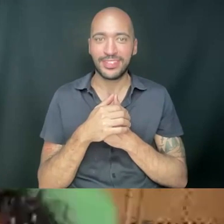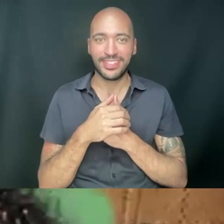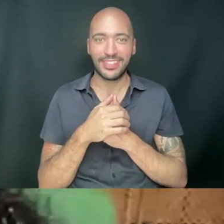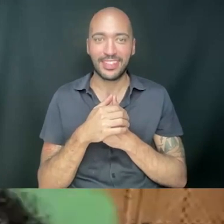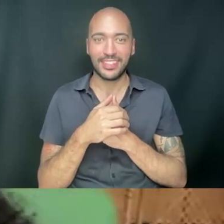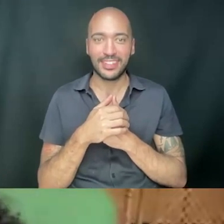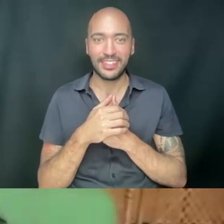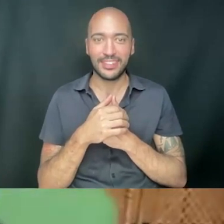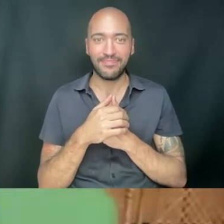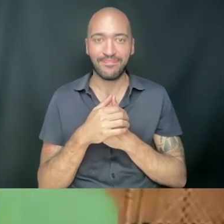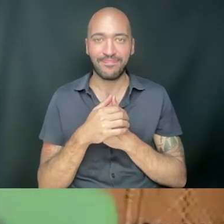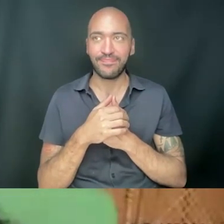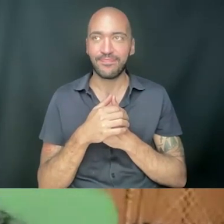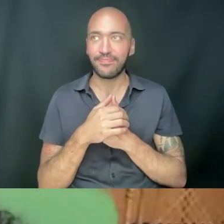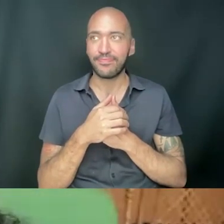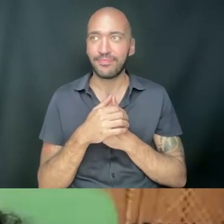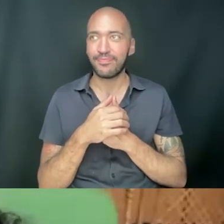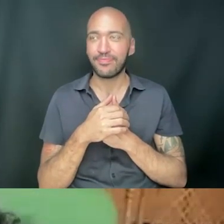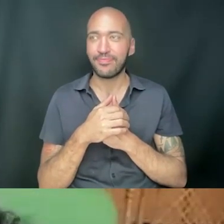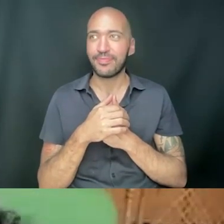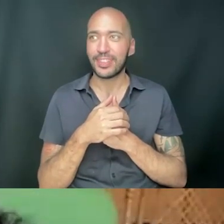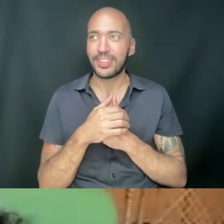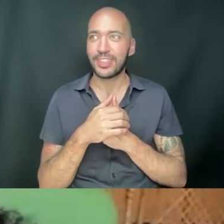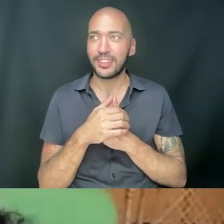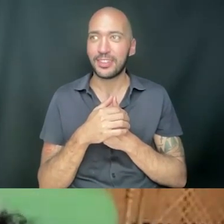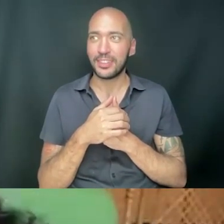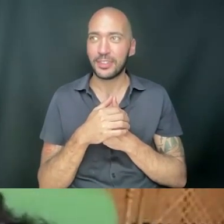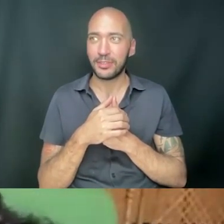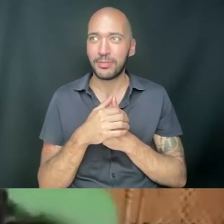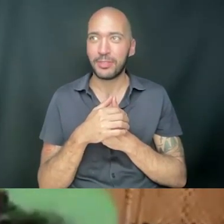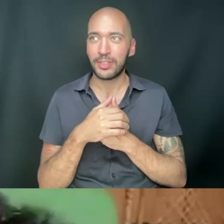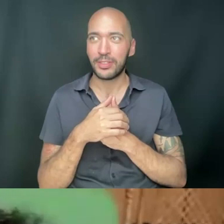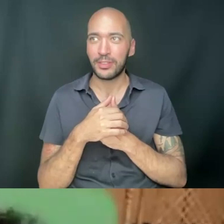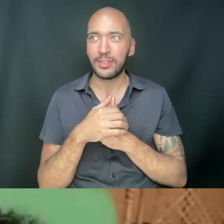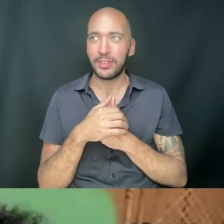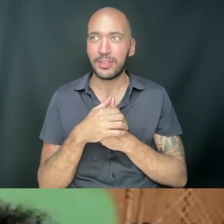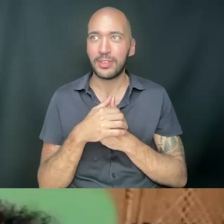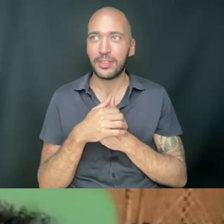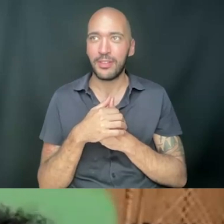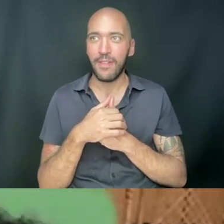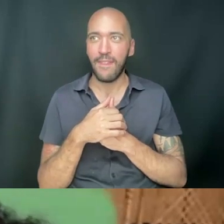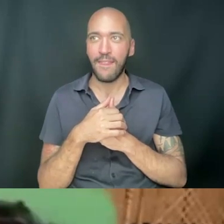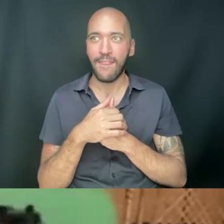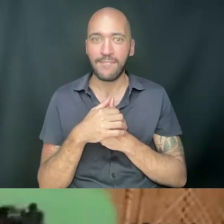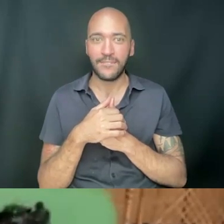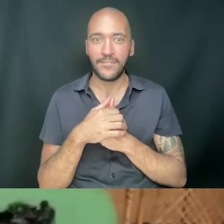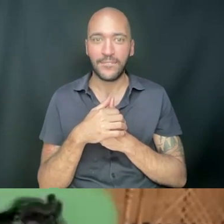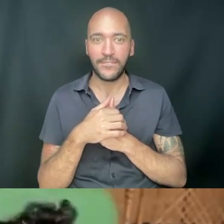That's right. But I'm thinking about what is it, you know, there's all of these,